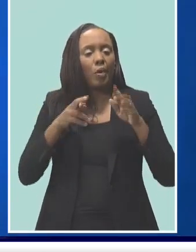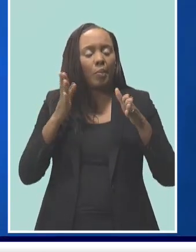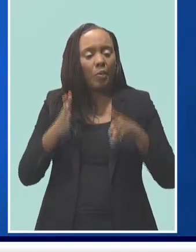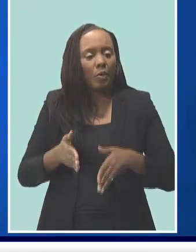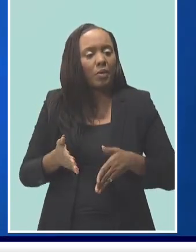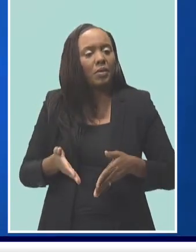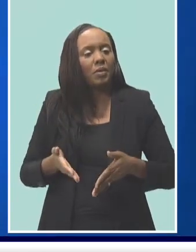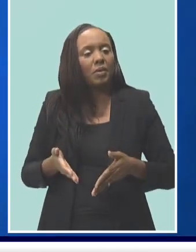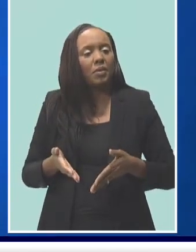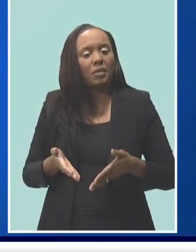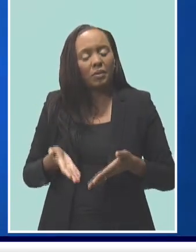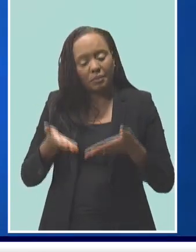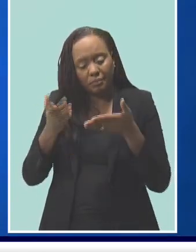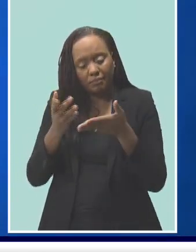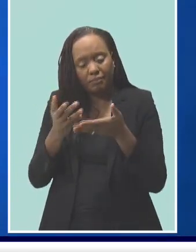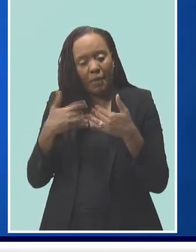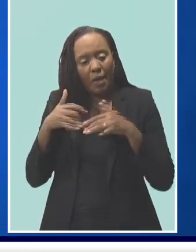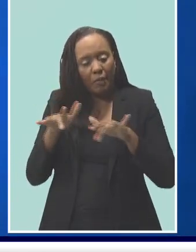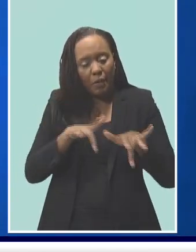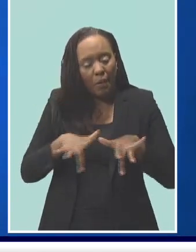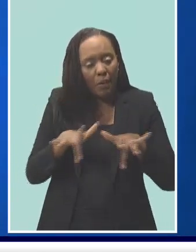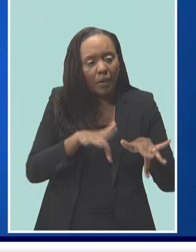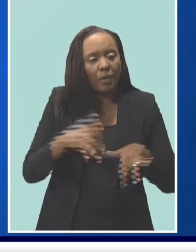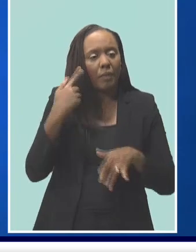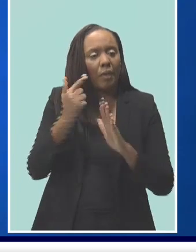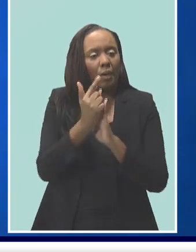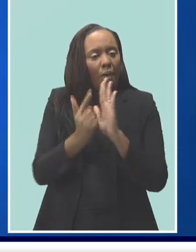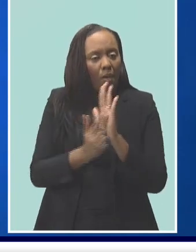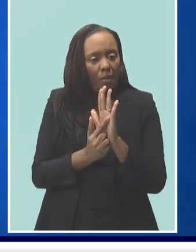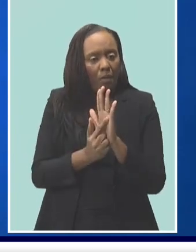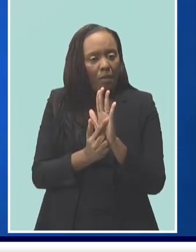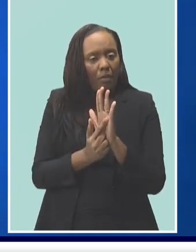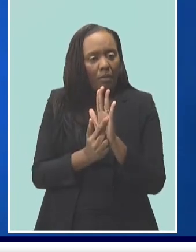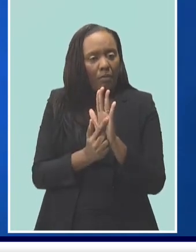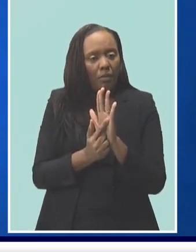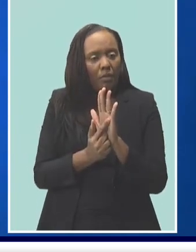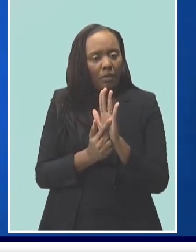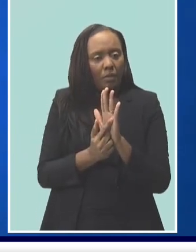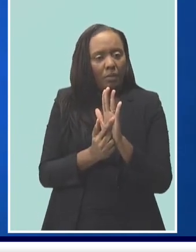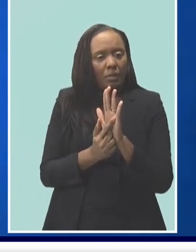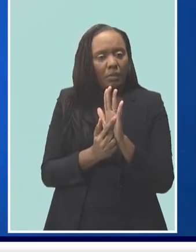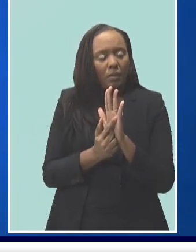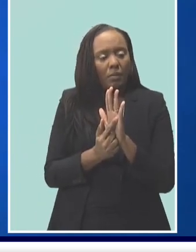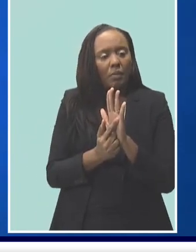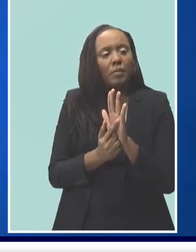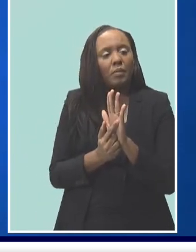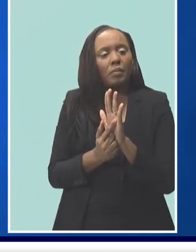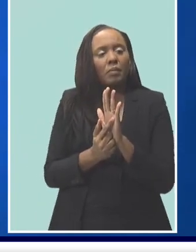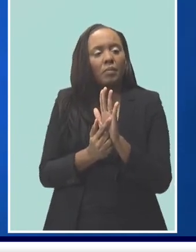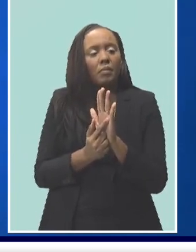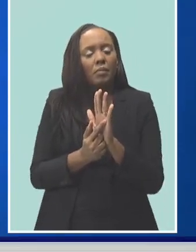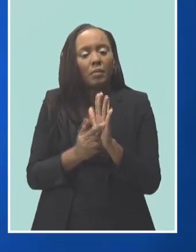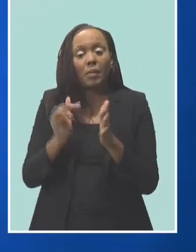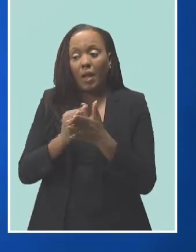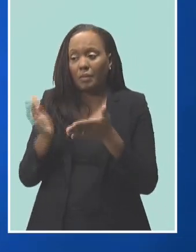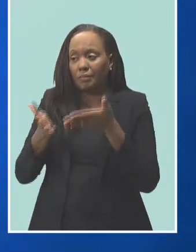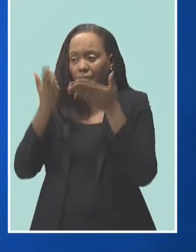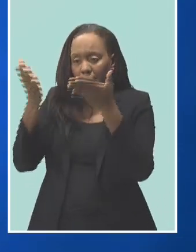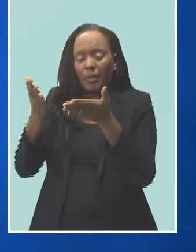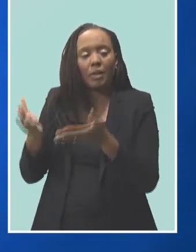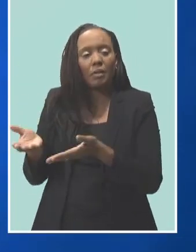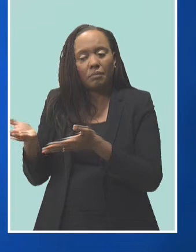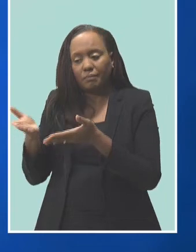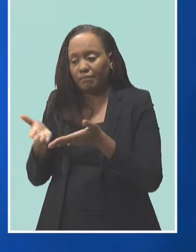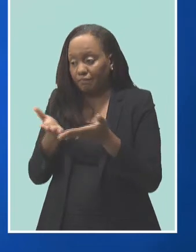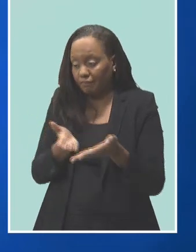law courts, we have been officially informed that the bar jam request has been forwarded to the registrar for her input and